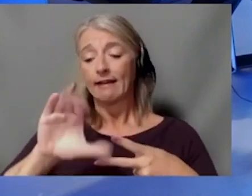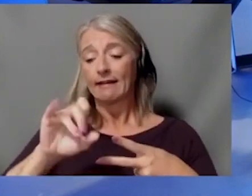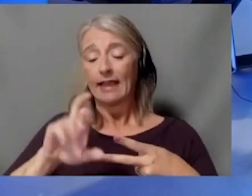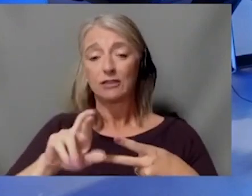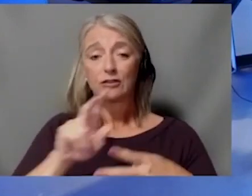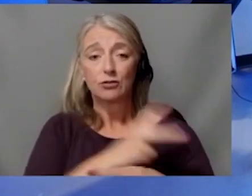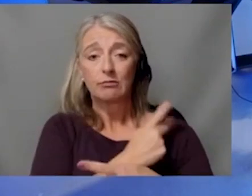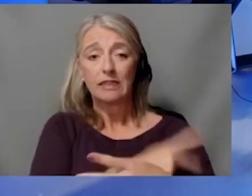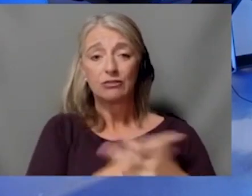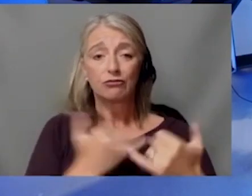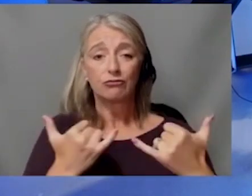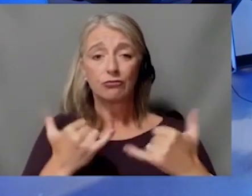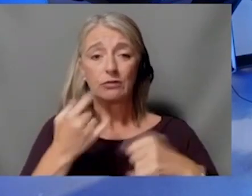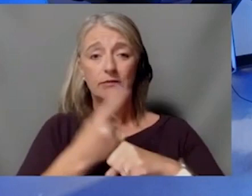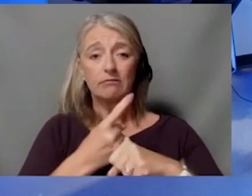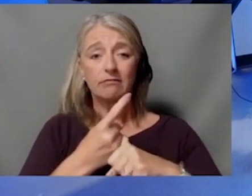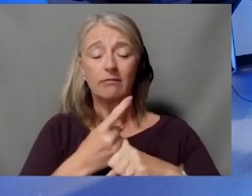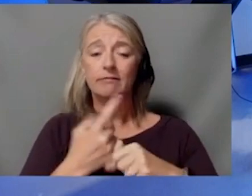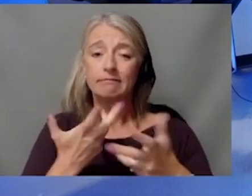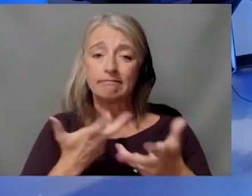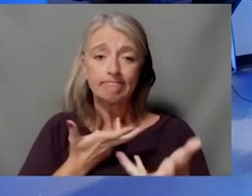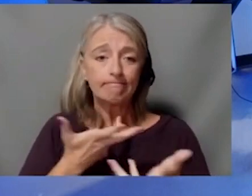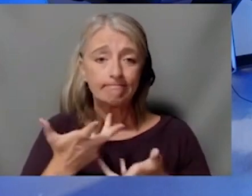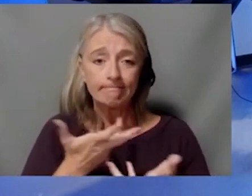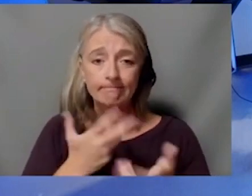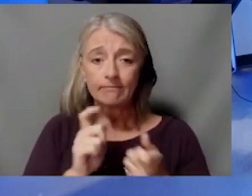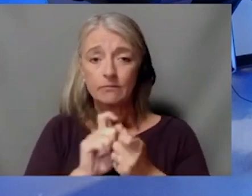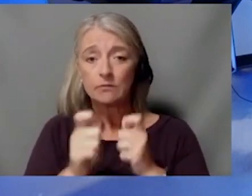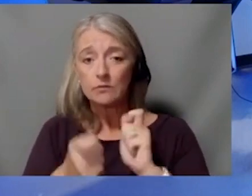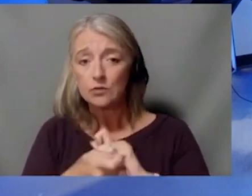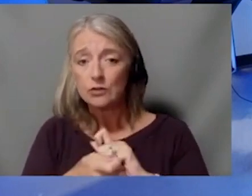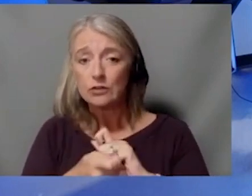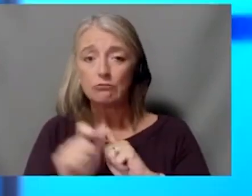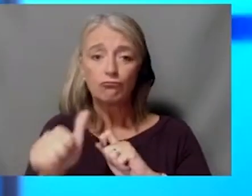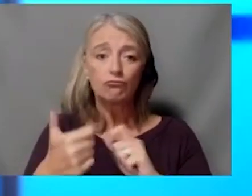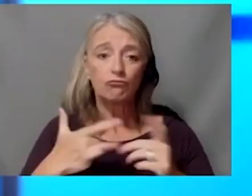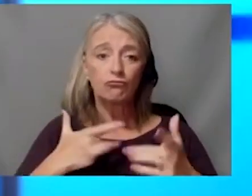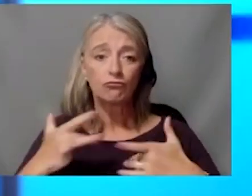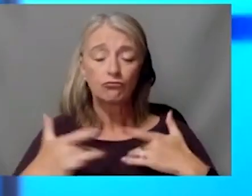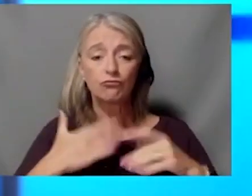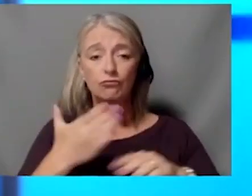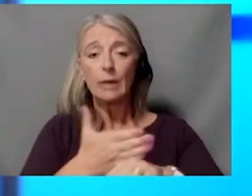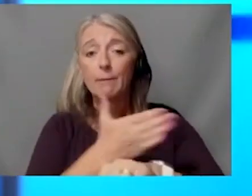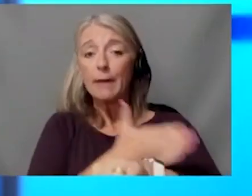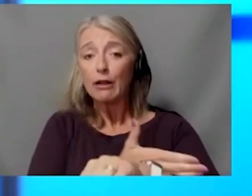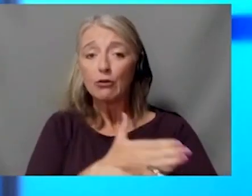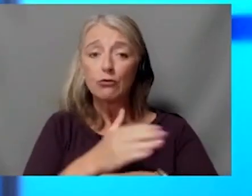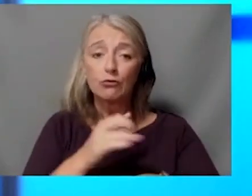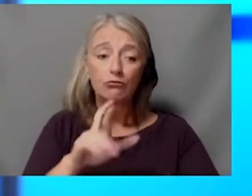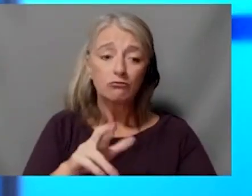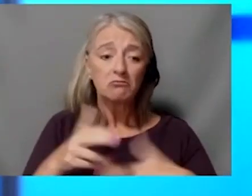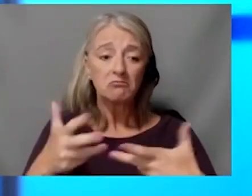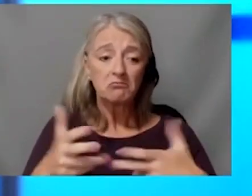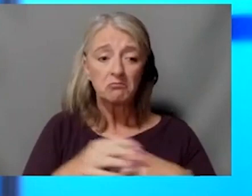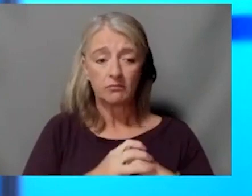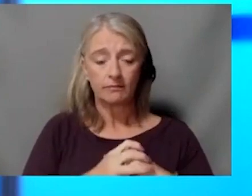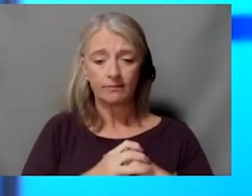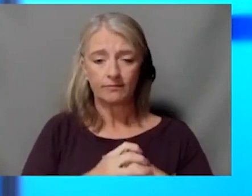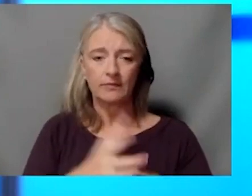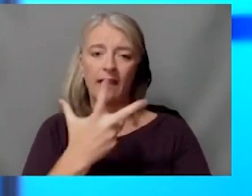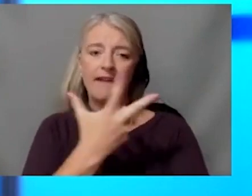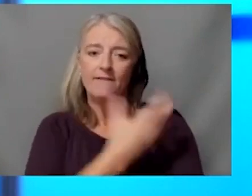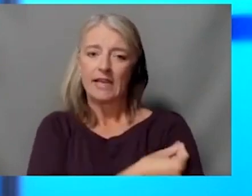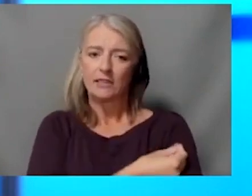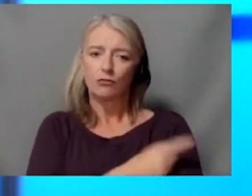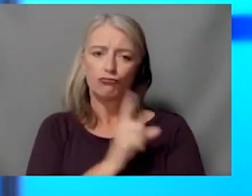what are those conversations? How have they changed? Any concerns? Things getting better? I think the vaccination has really been a huge game changer. I think the